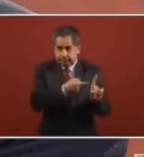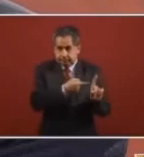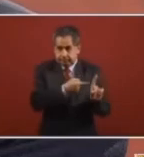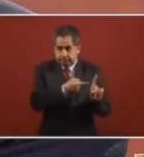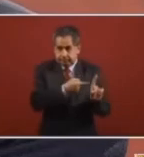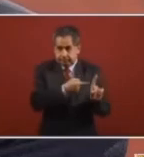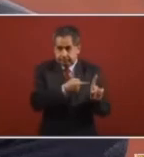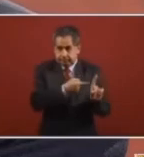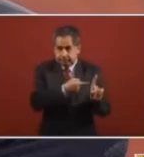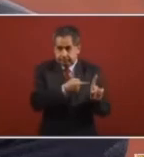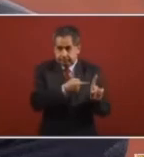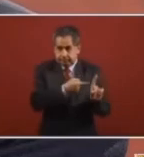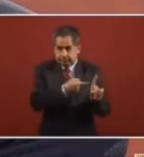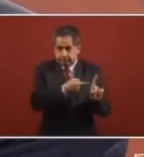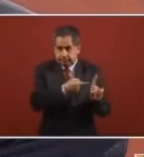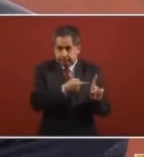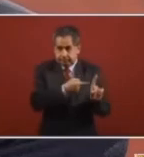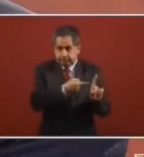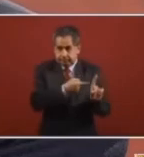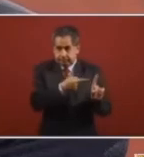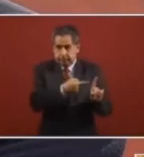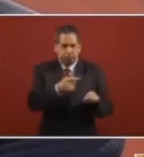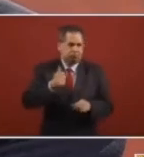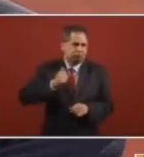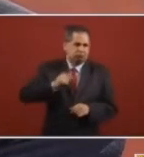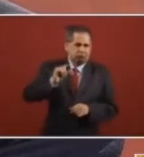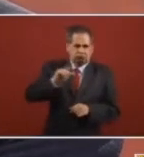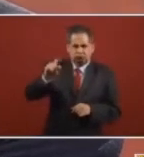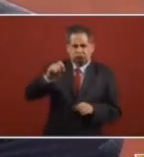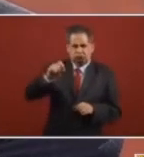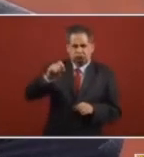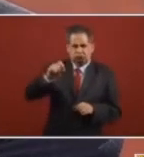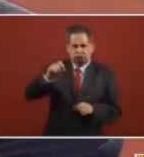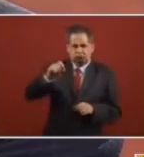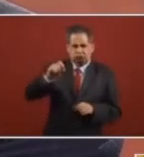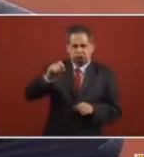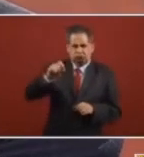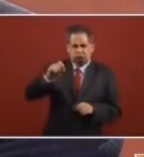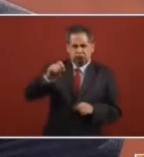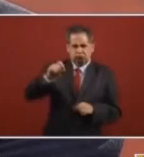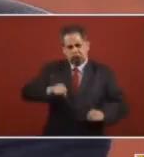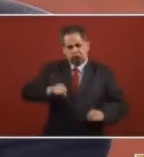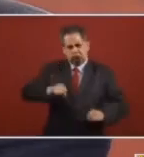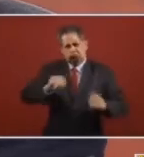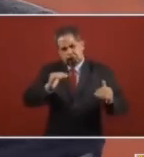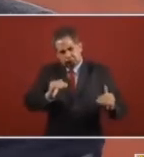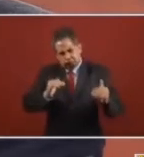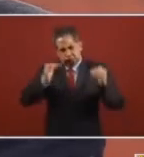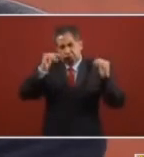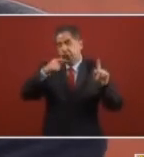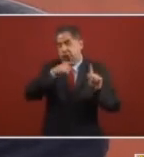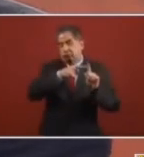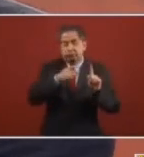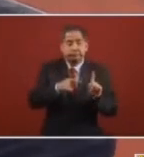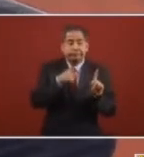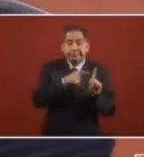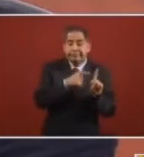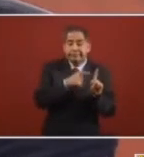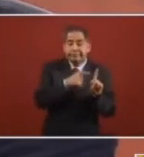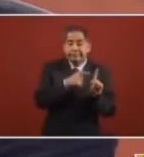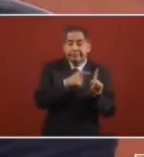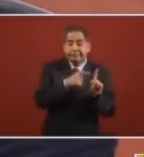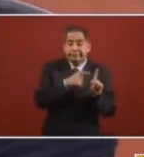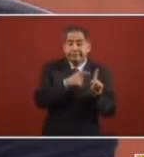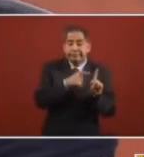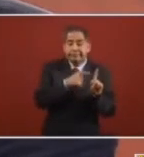That a very influential person. Someone empowered. Le recomendó.